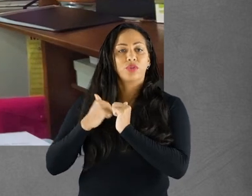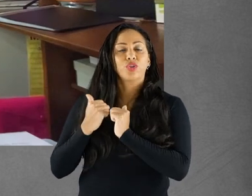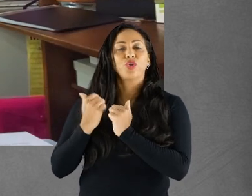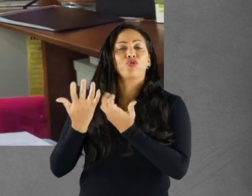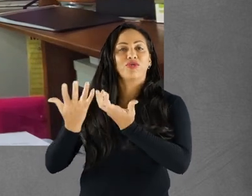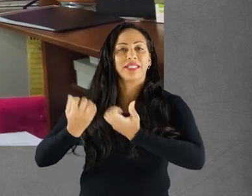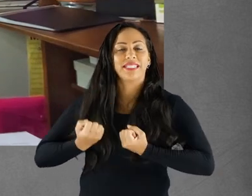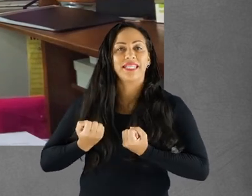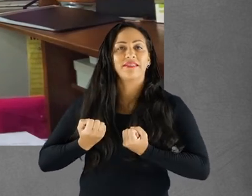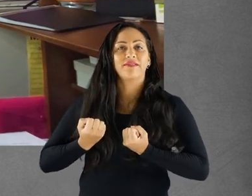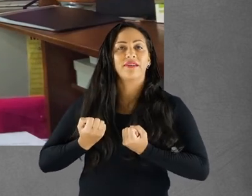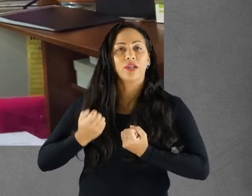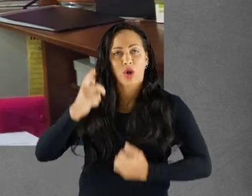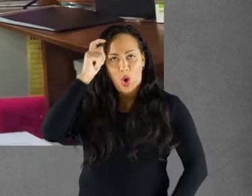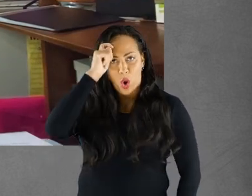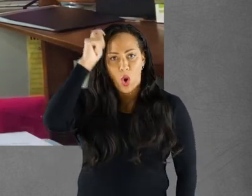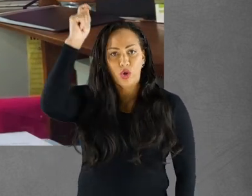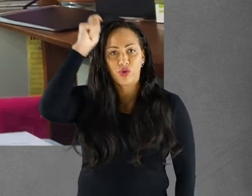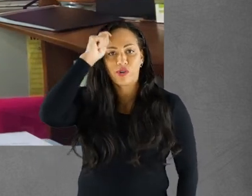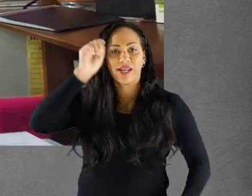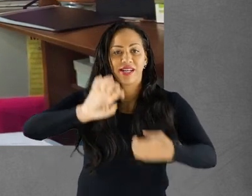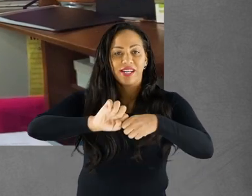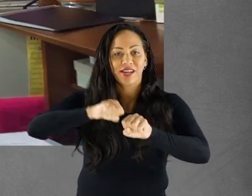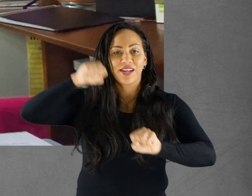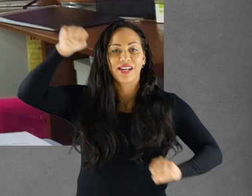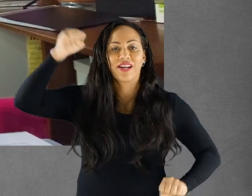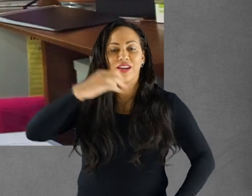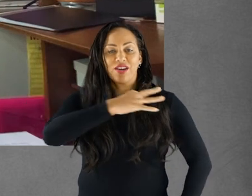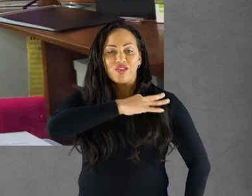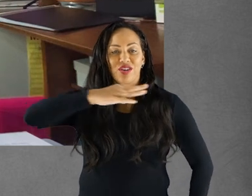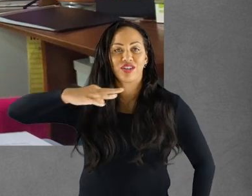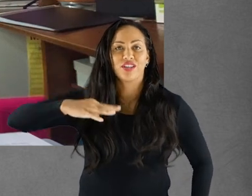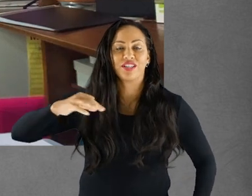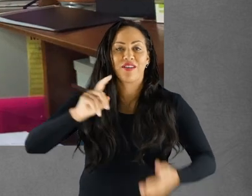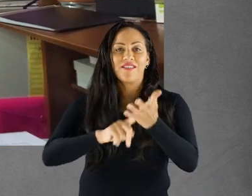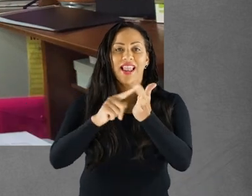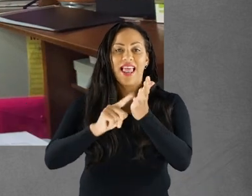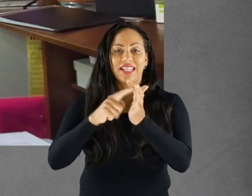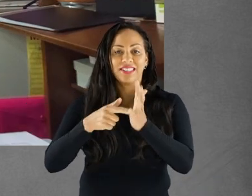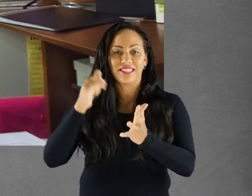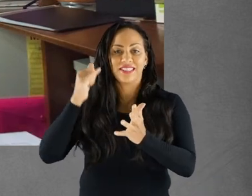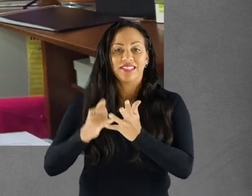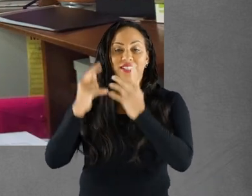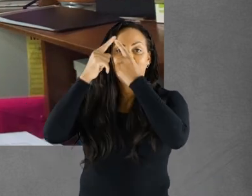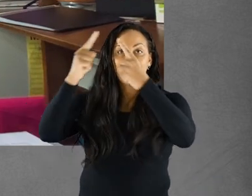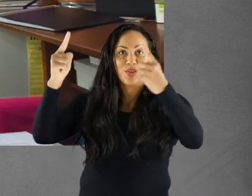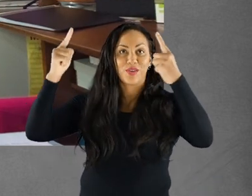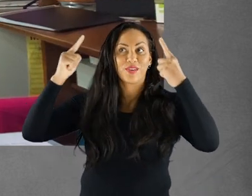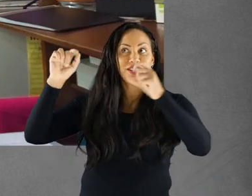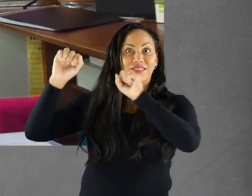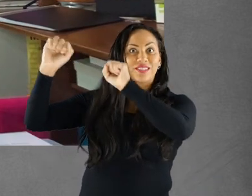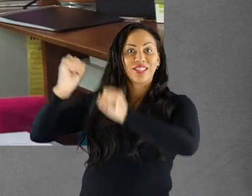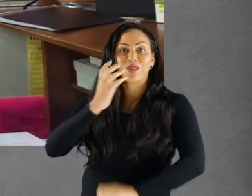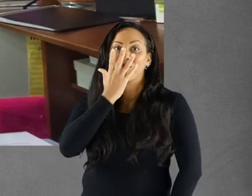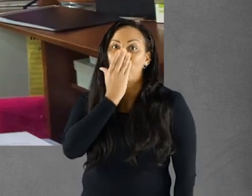I was conferred upon to receive an honorary degree of